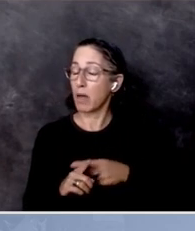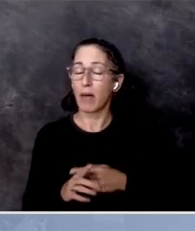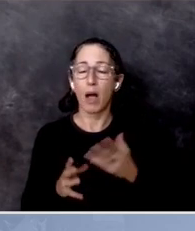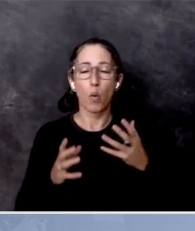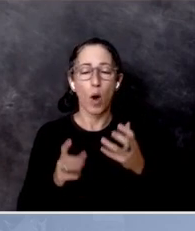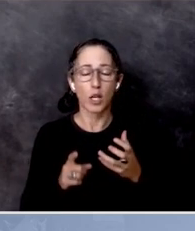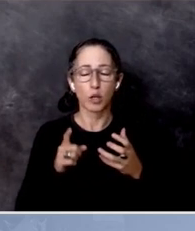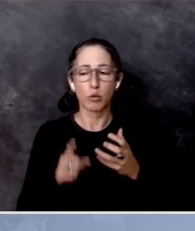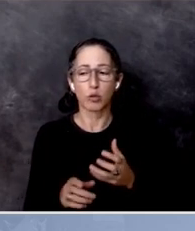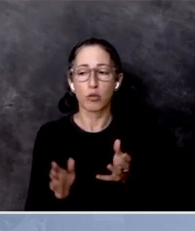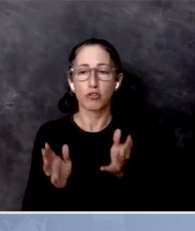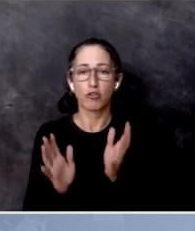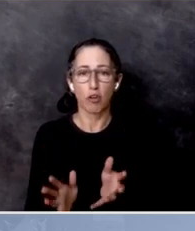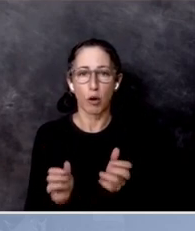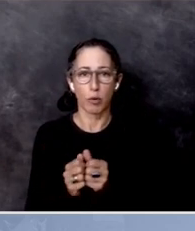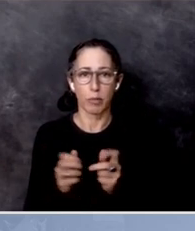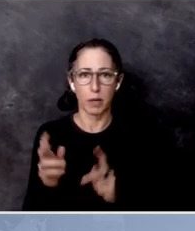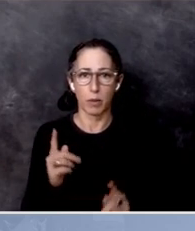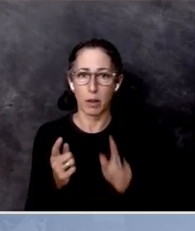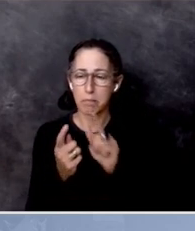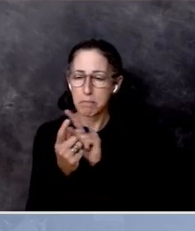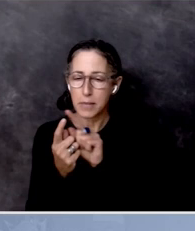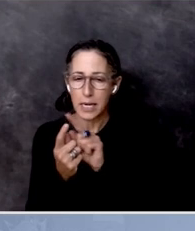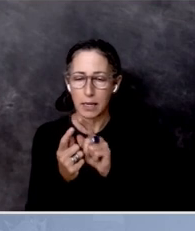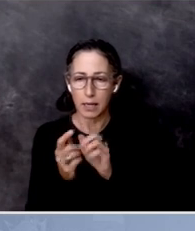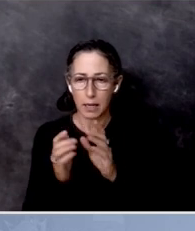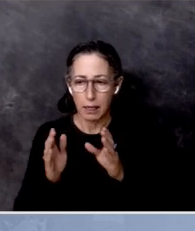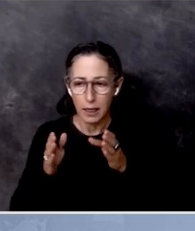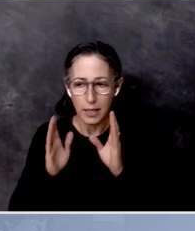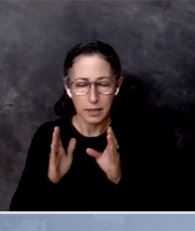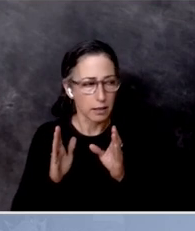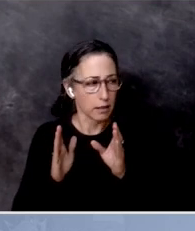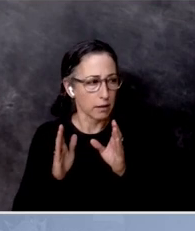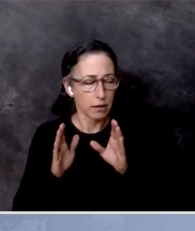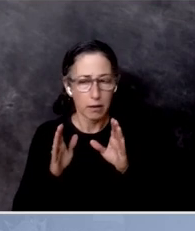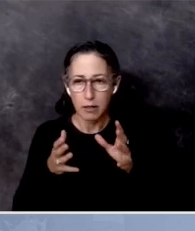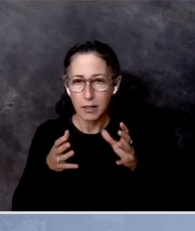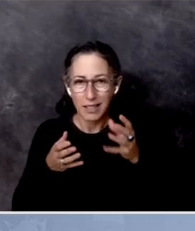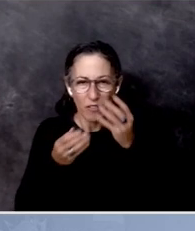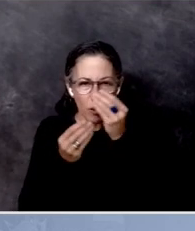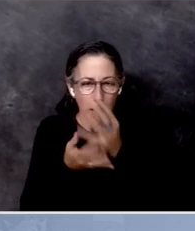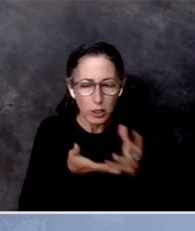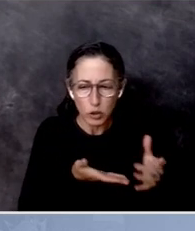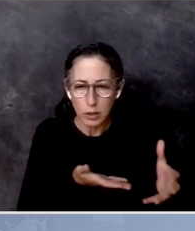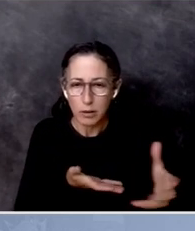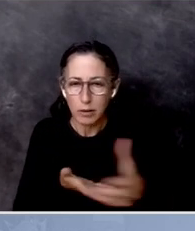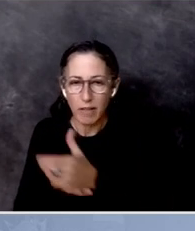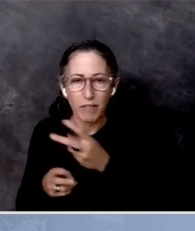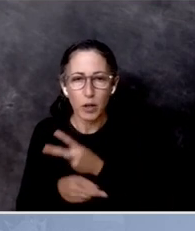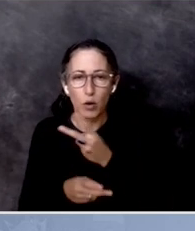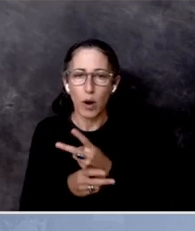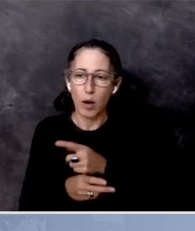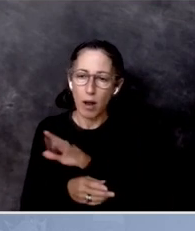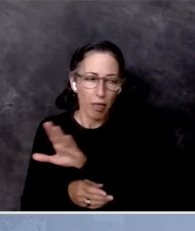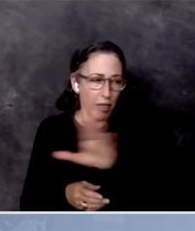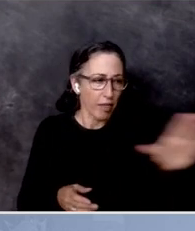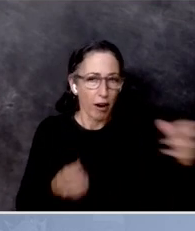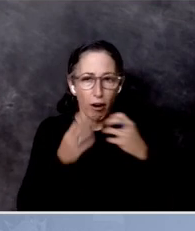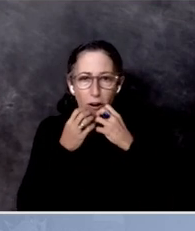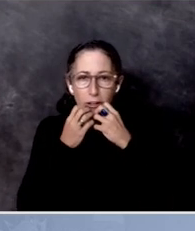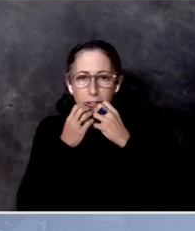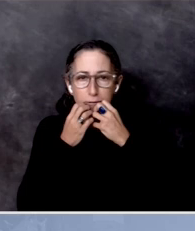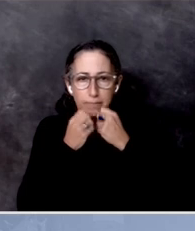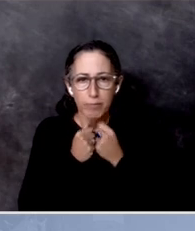talking to people and listening to them to find out what it is that they care about. Because a lot of times we go around